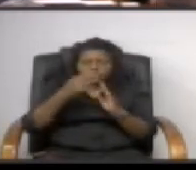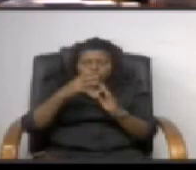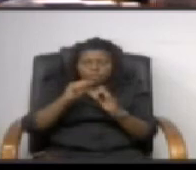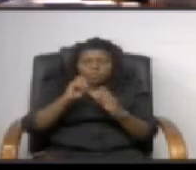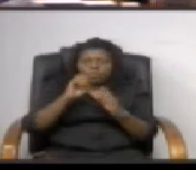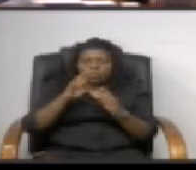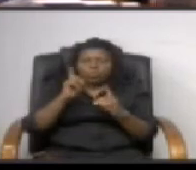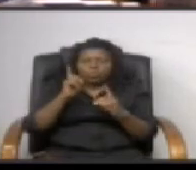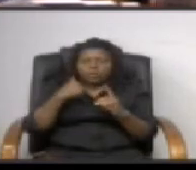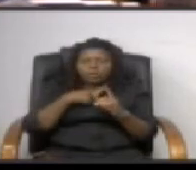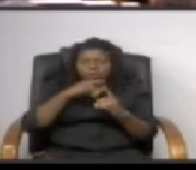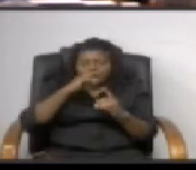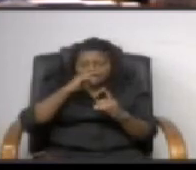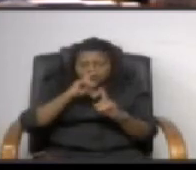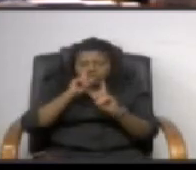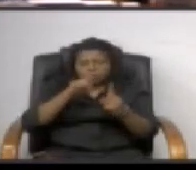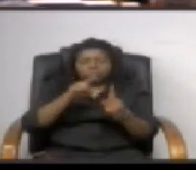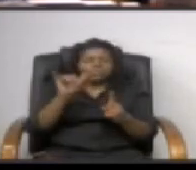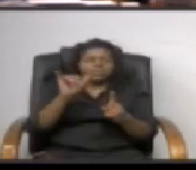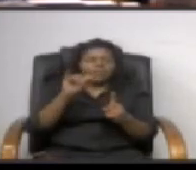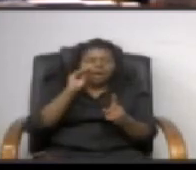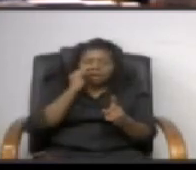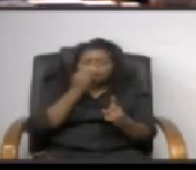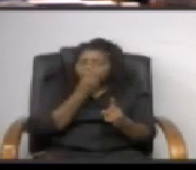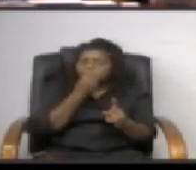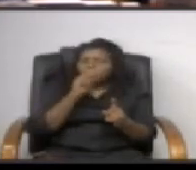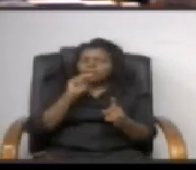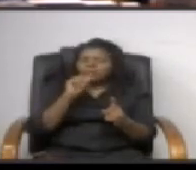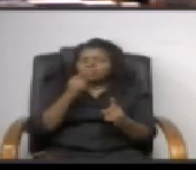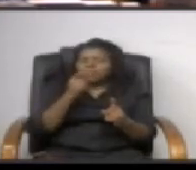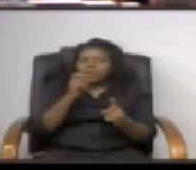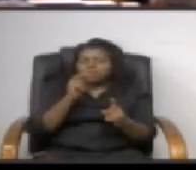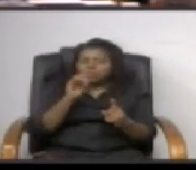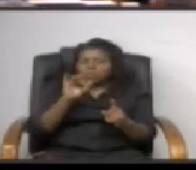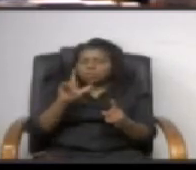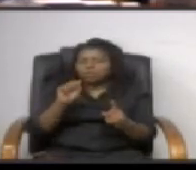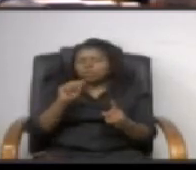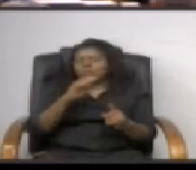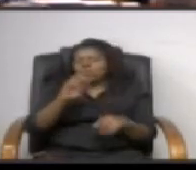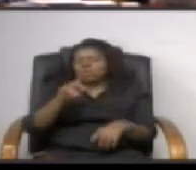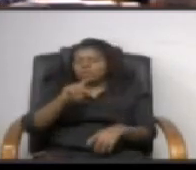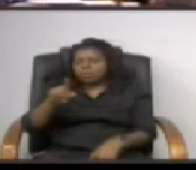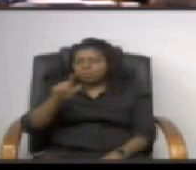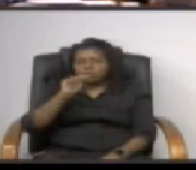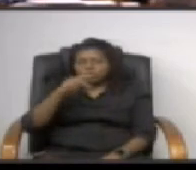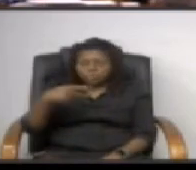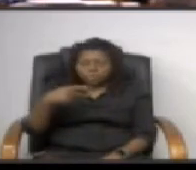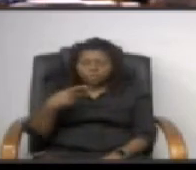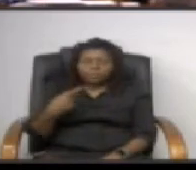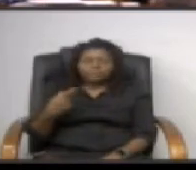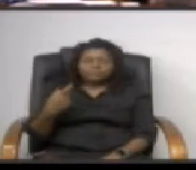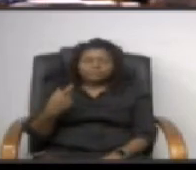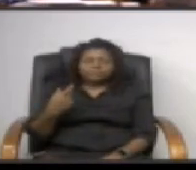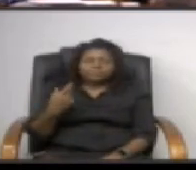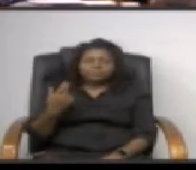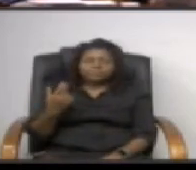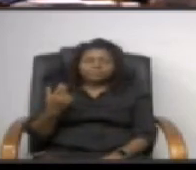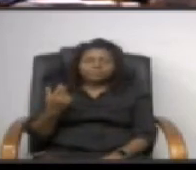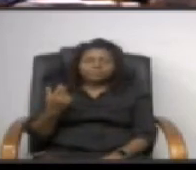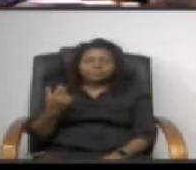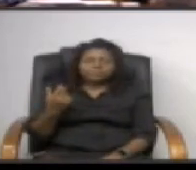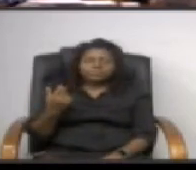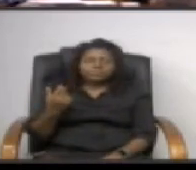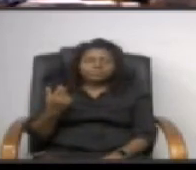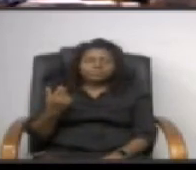kids go to like magnolia for example and turn well turning point is now in all right so that was one part of it the other part of it was that uh